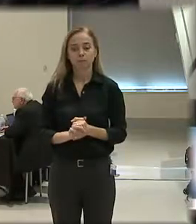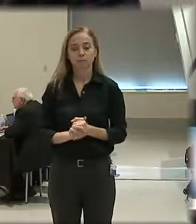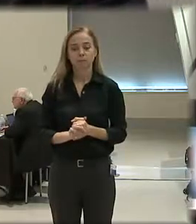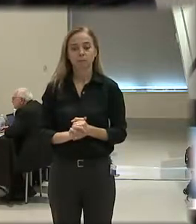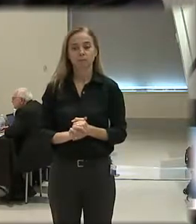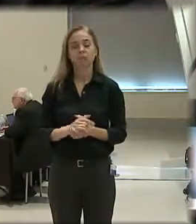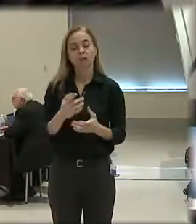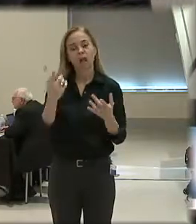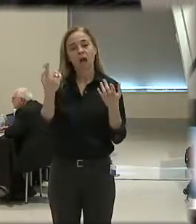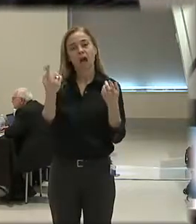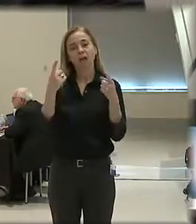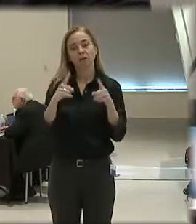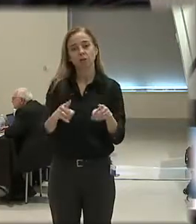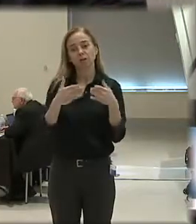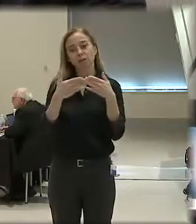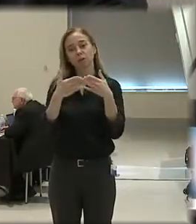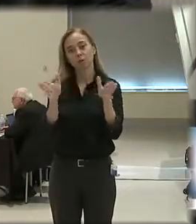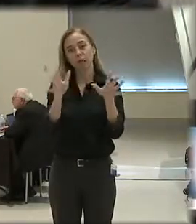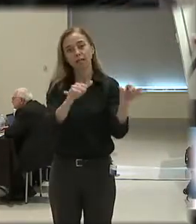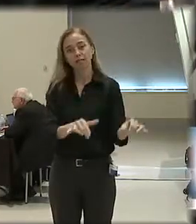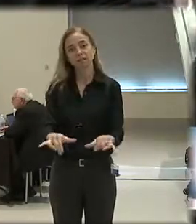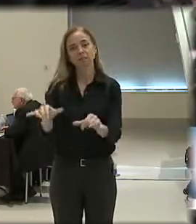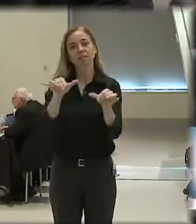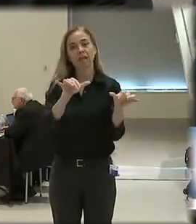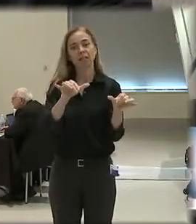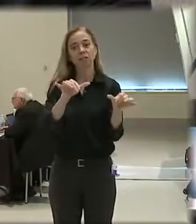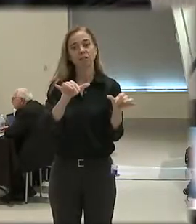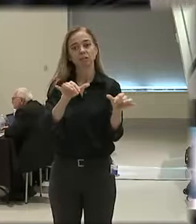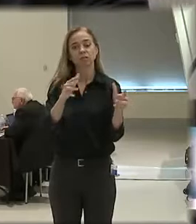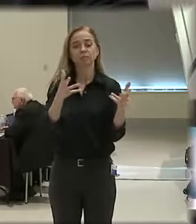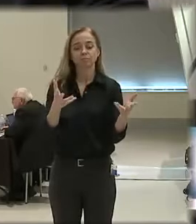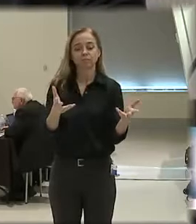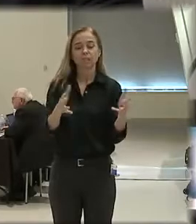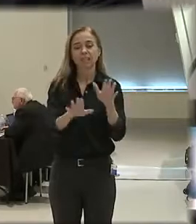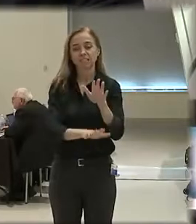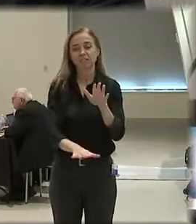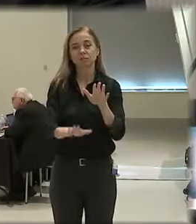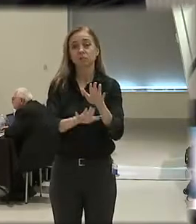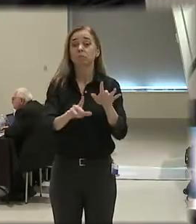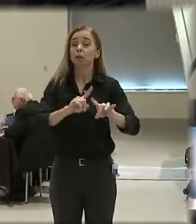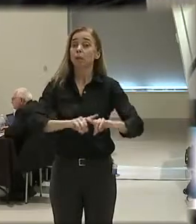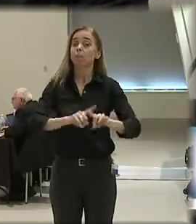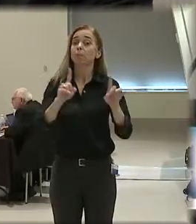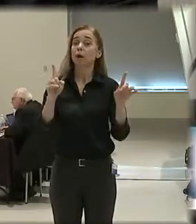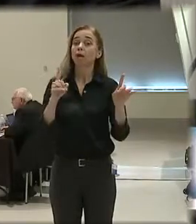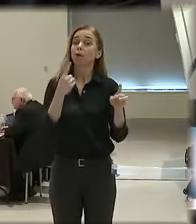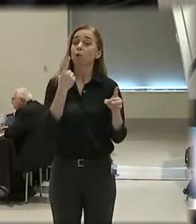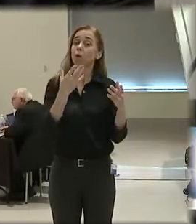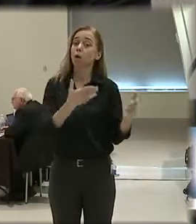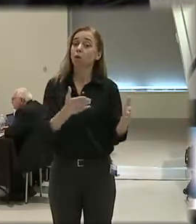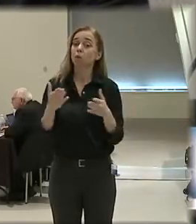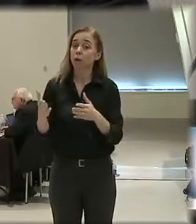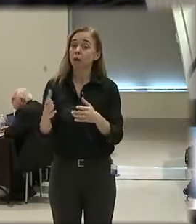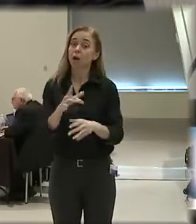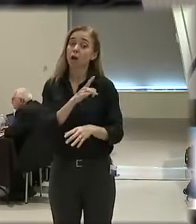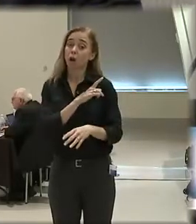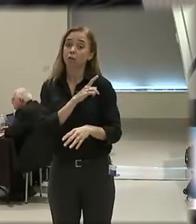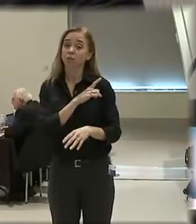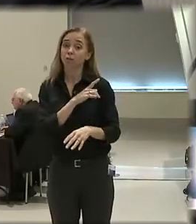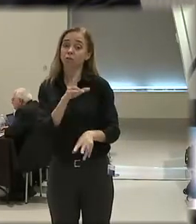I agree with you that the Graham standard is the floor, but it is one of the ways in which officers are judged.